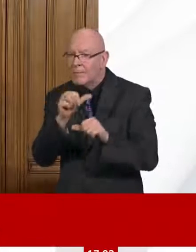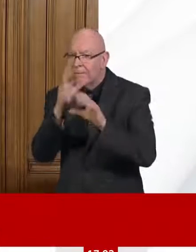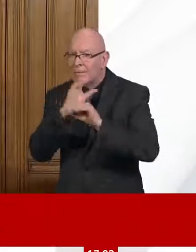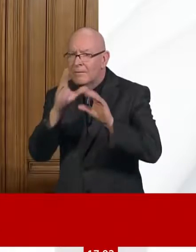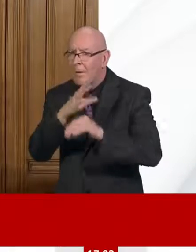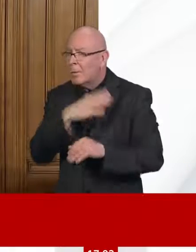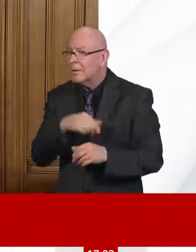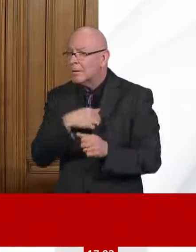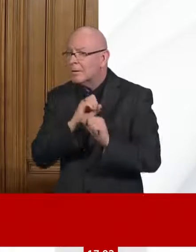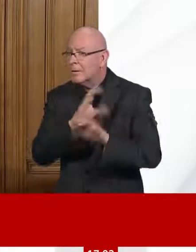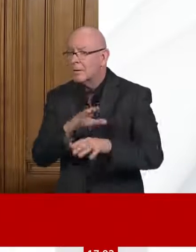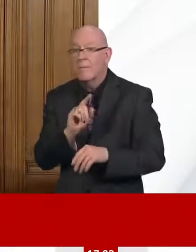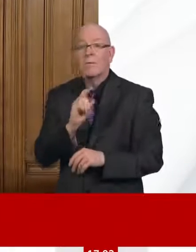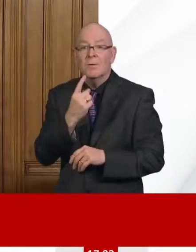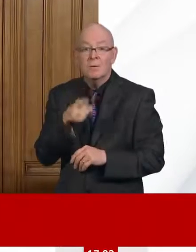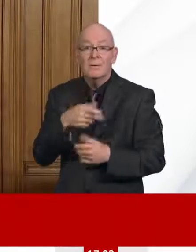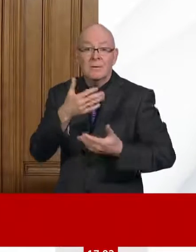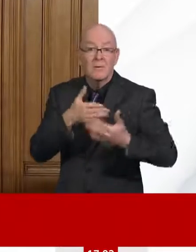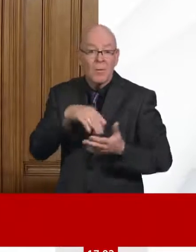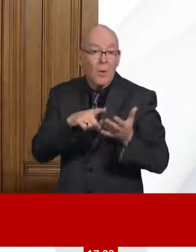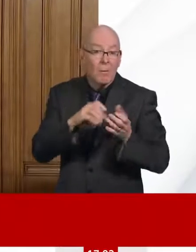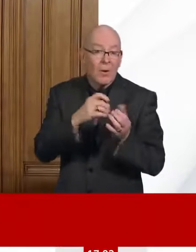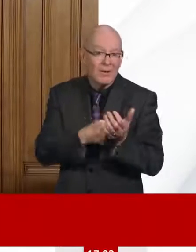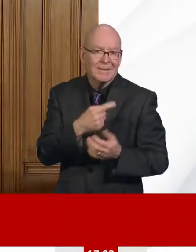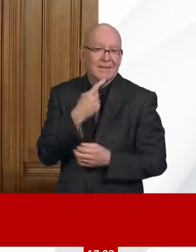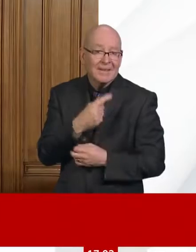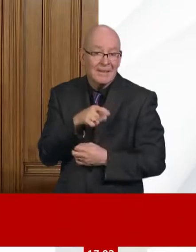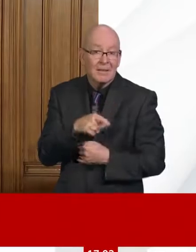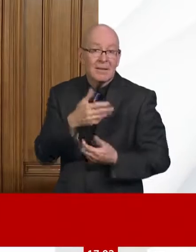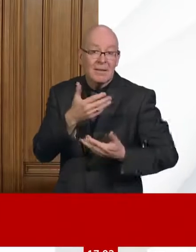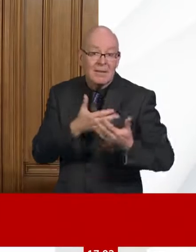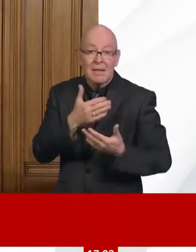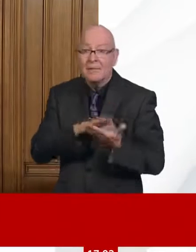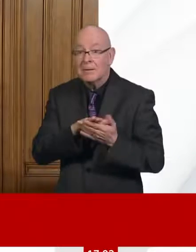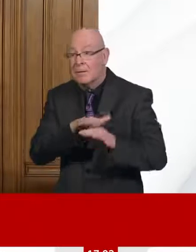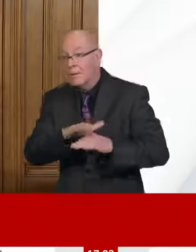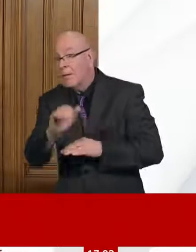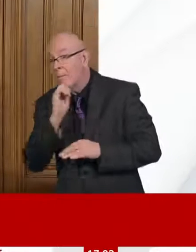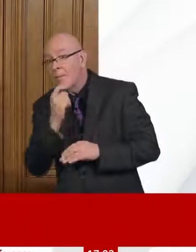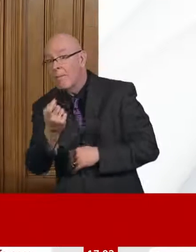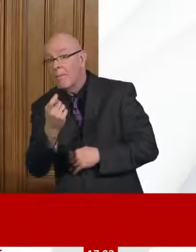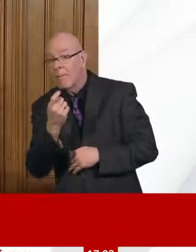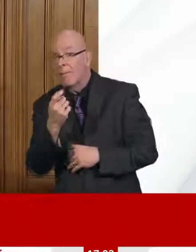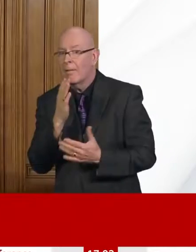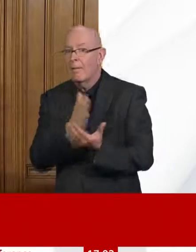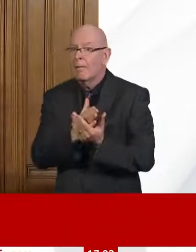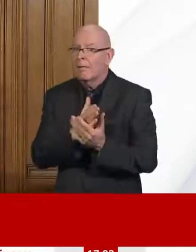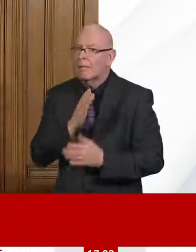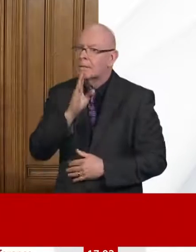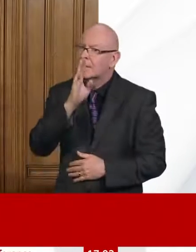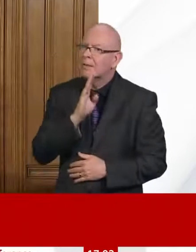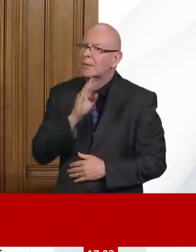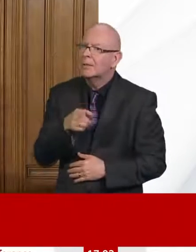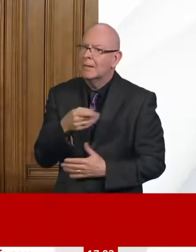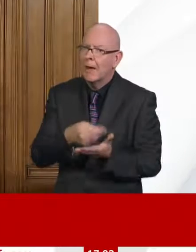around the world. These are tough times, and there will be more to come. As I've said